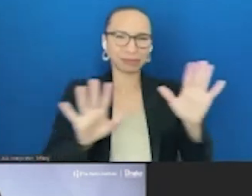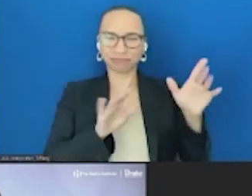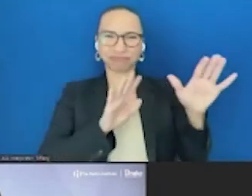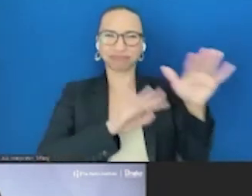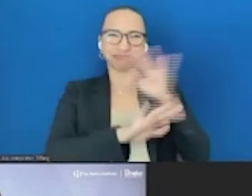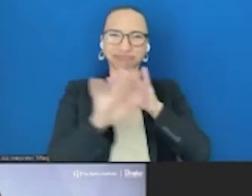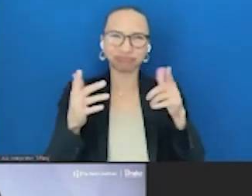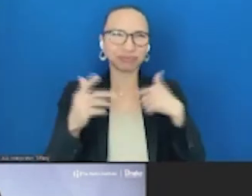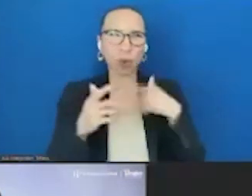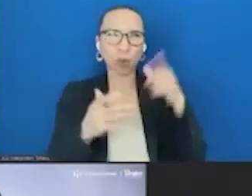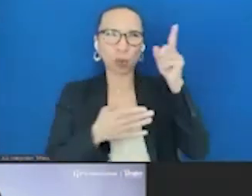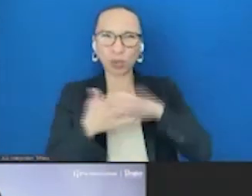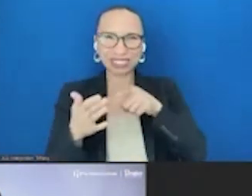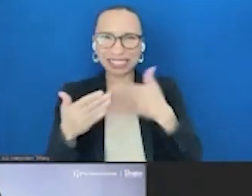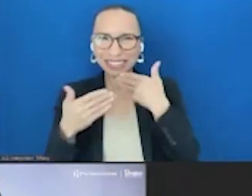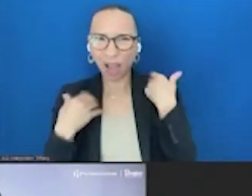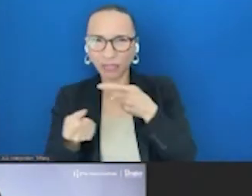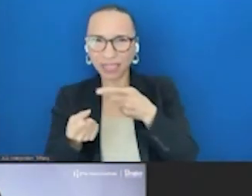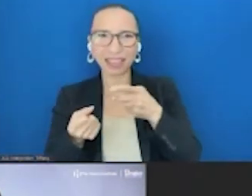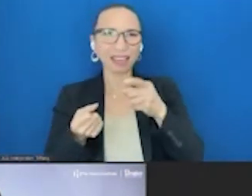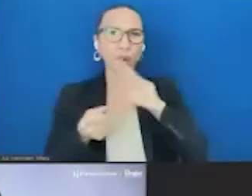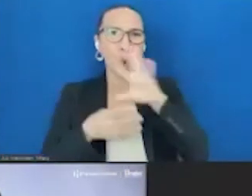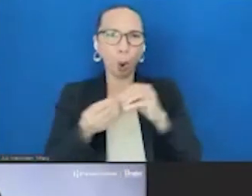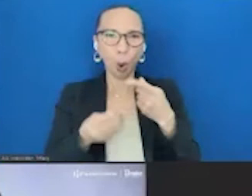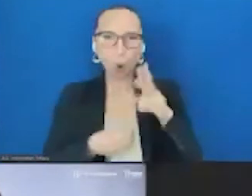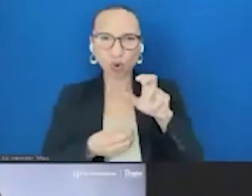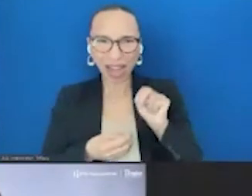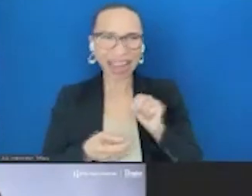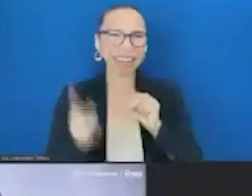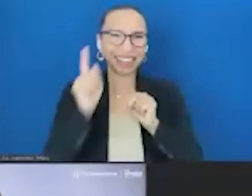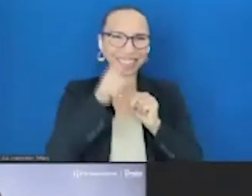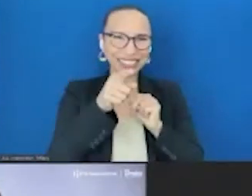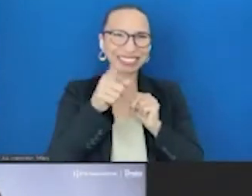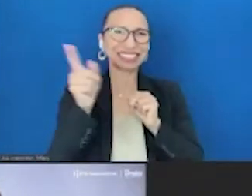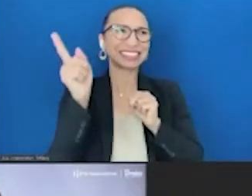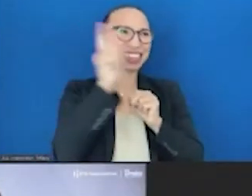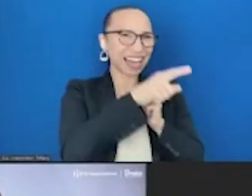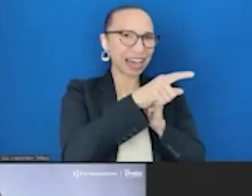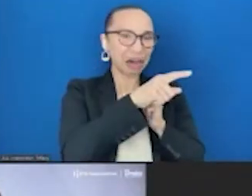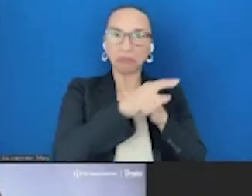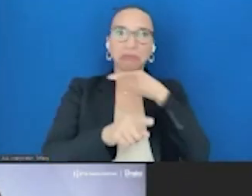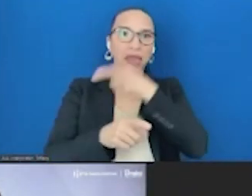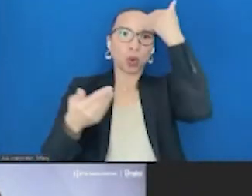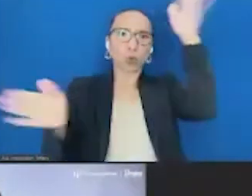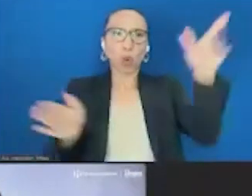whole grains and this and that. And they don't know sort of who to believe.